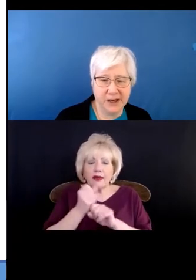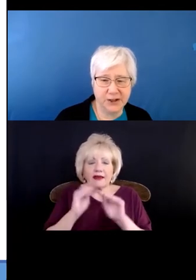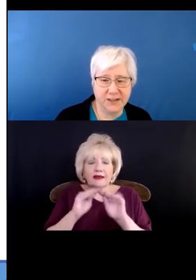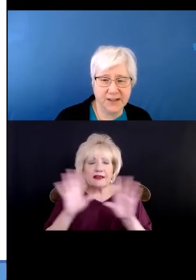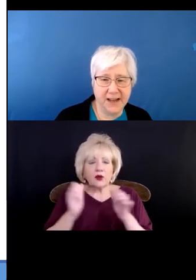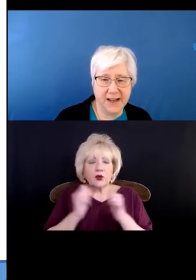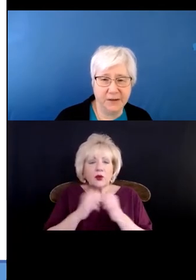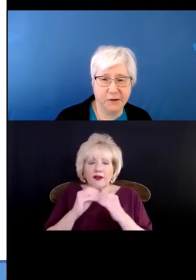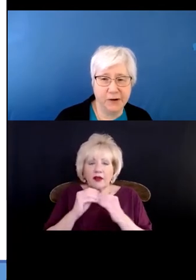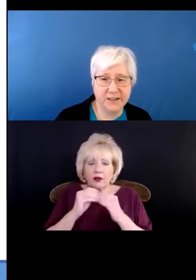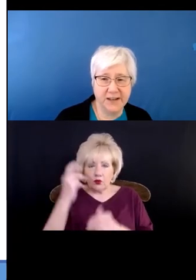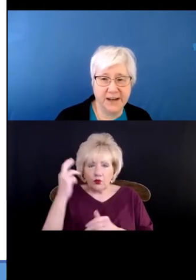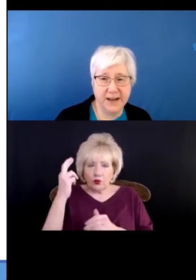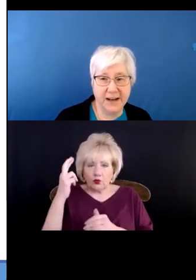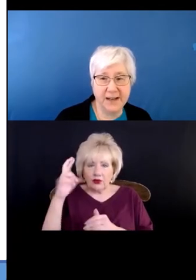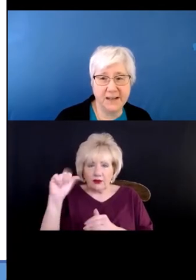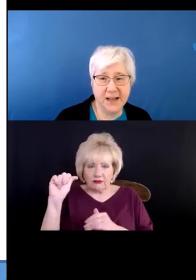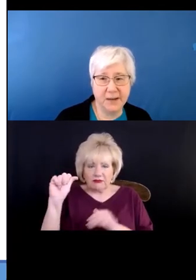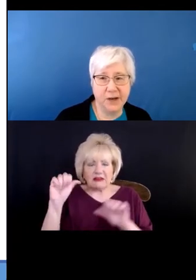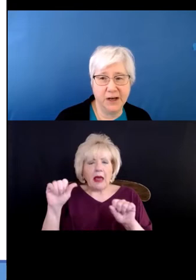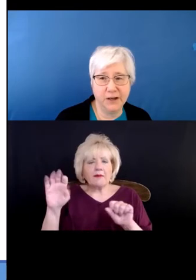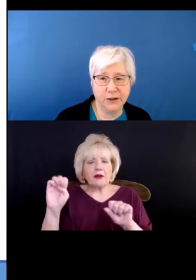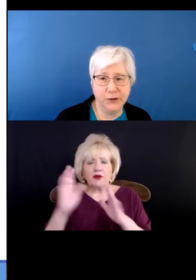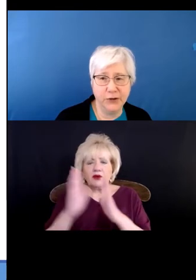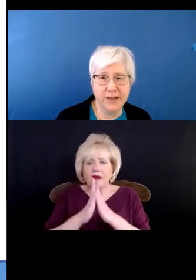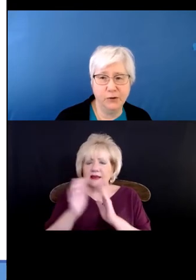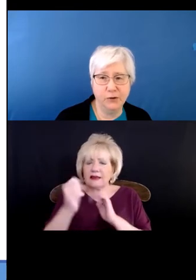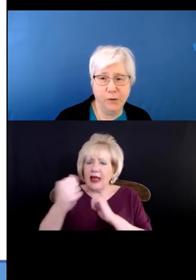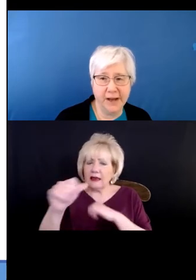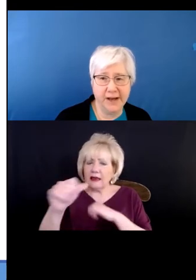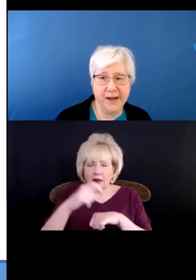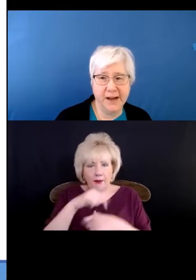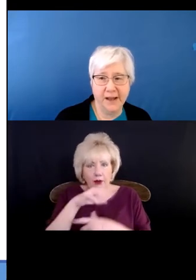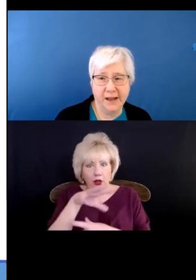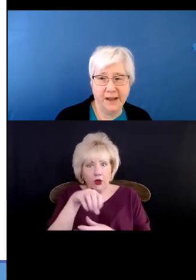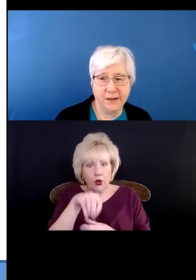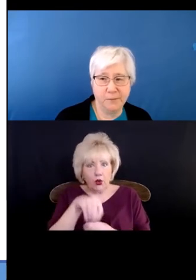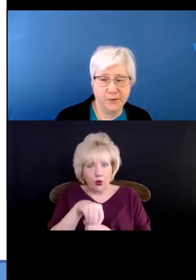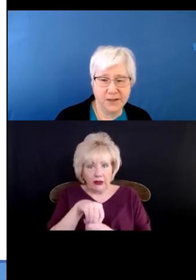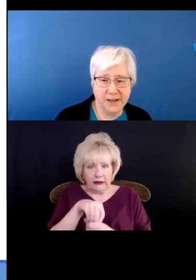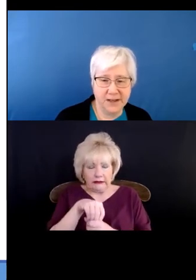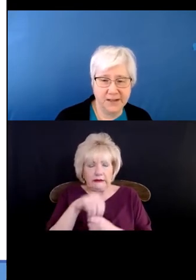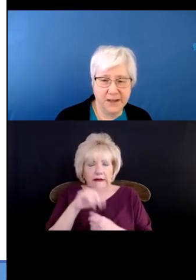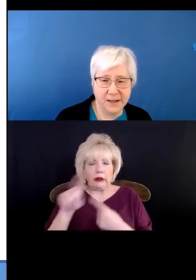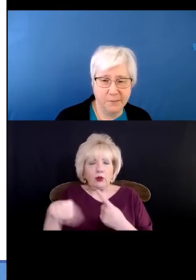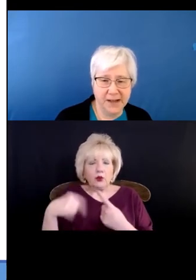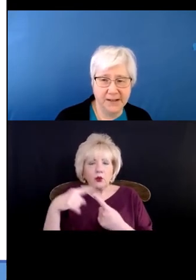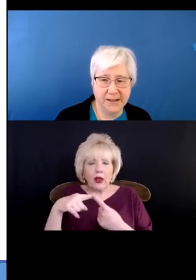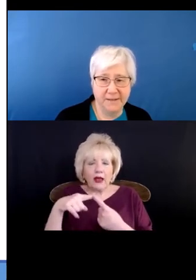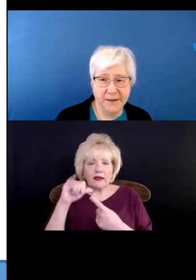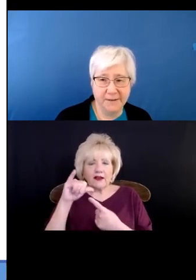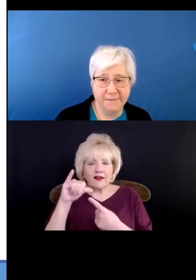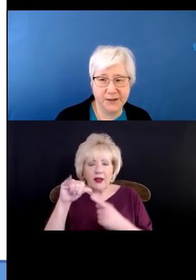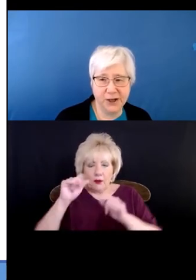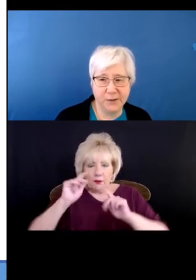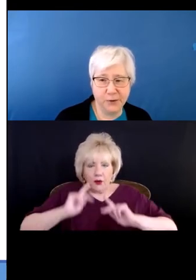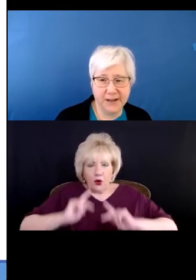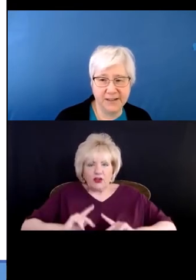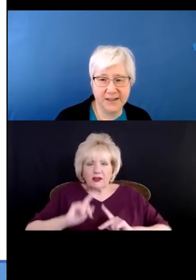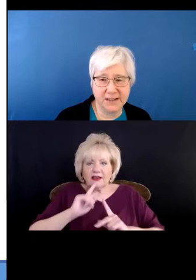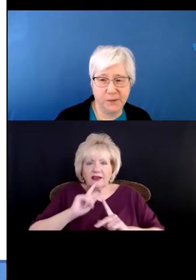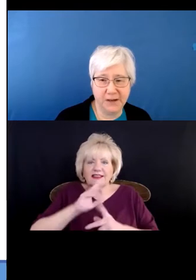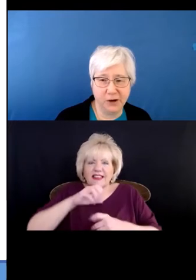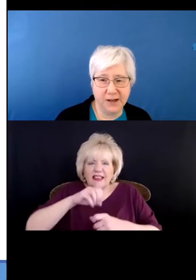accommodations can be requested at any time, including when the person is in the middle of an eviction